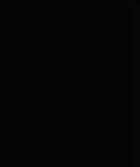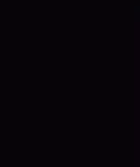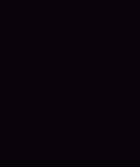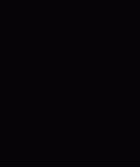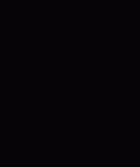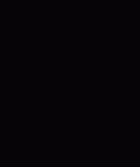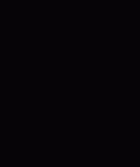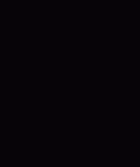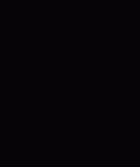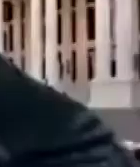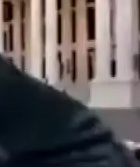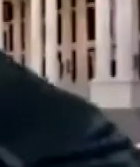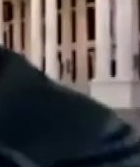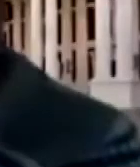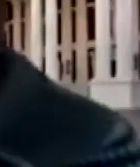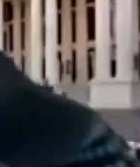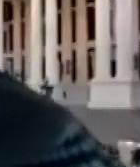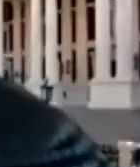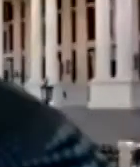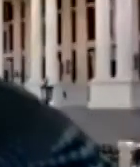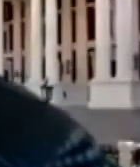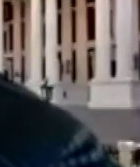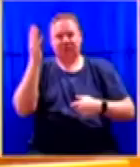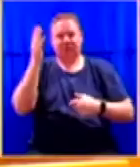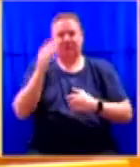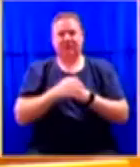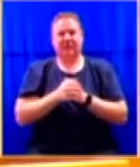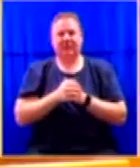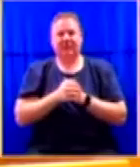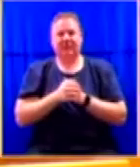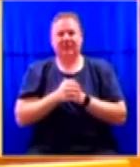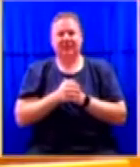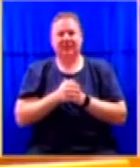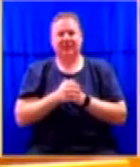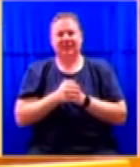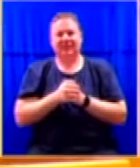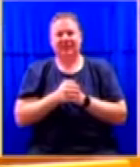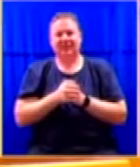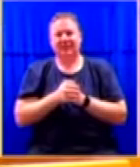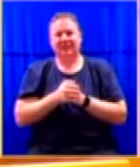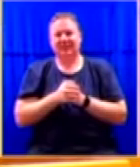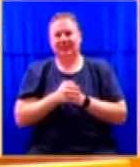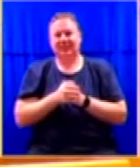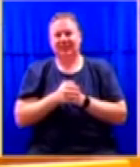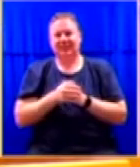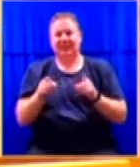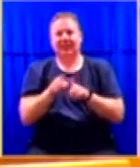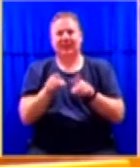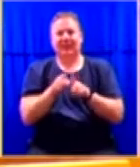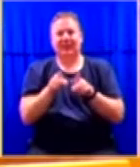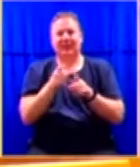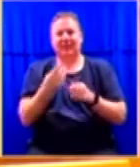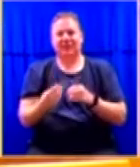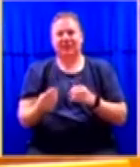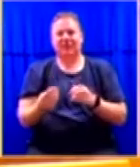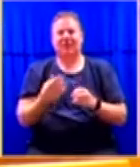I'm sorry, Mr. President, please proceed. Well, I was about to say a young child out there is very